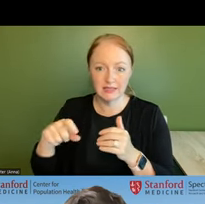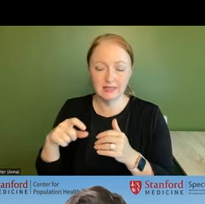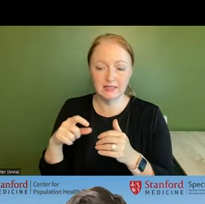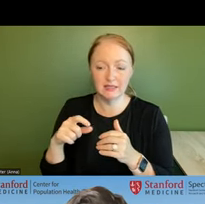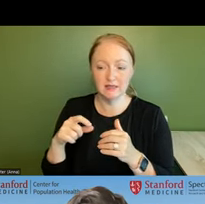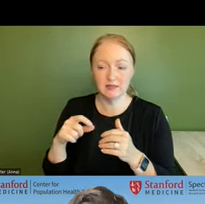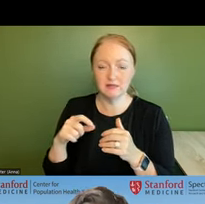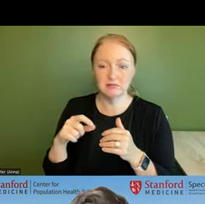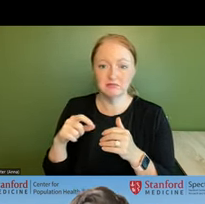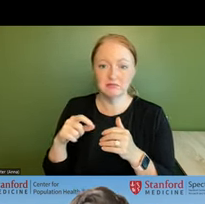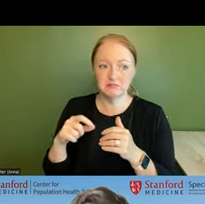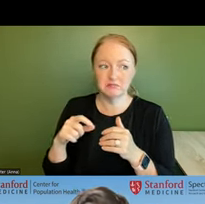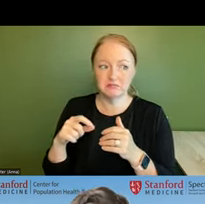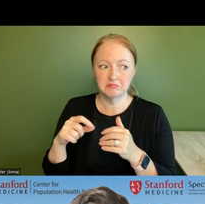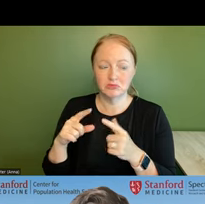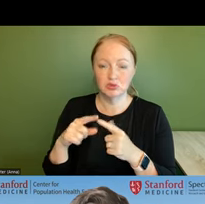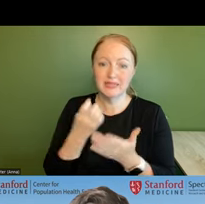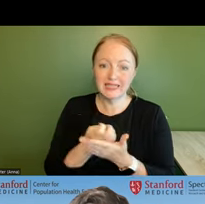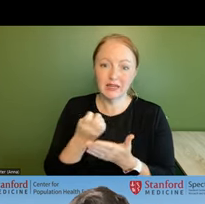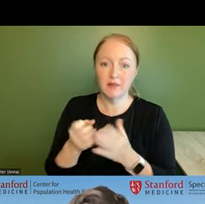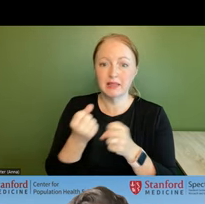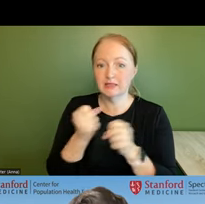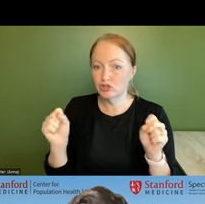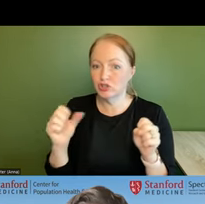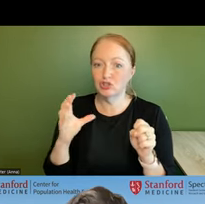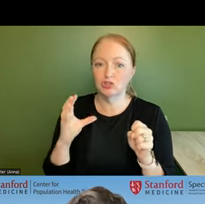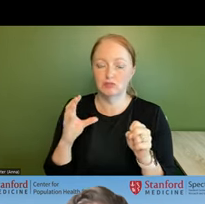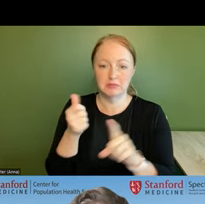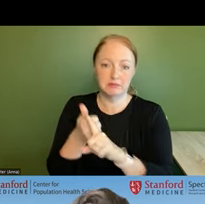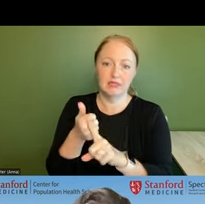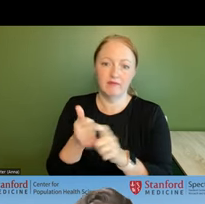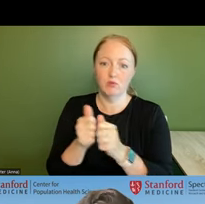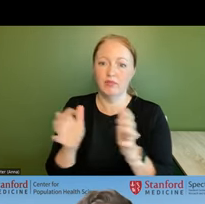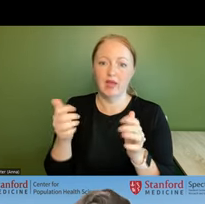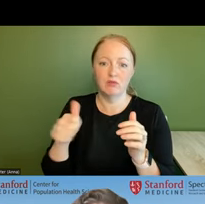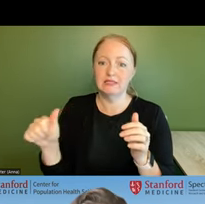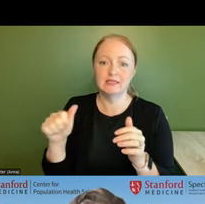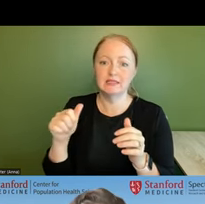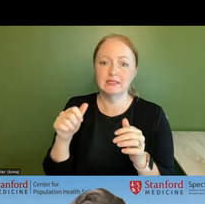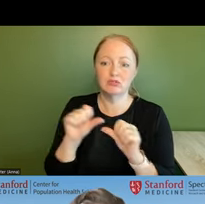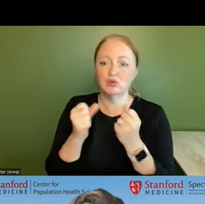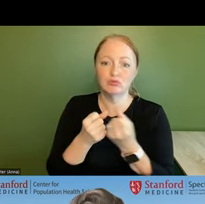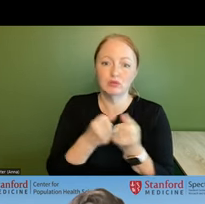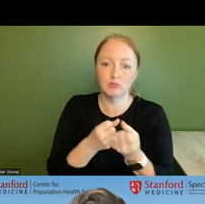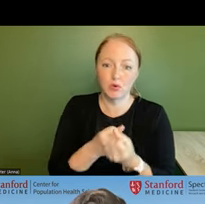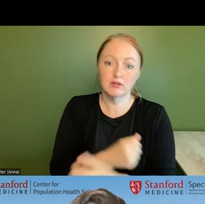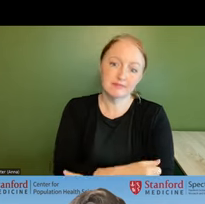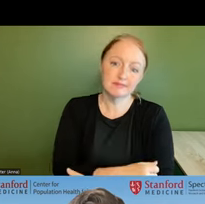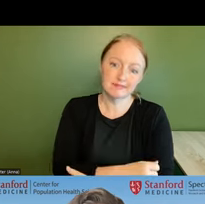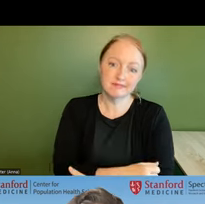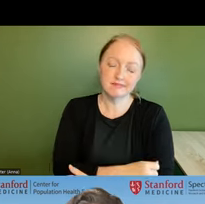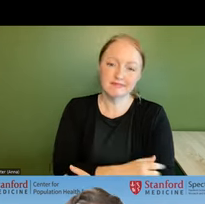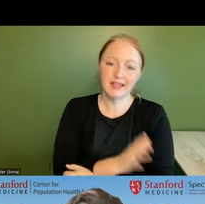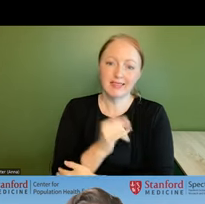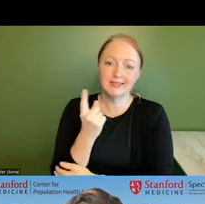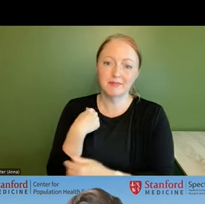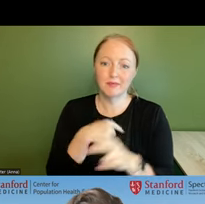be um economically secure in and of themselves without any sort of social support so um that's something